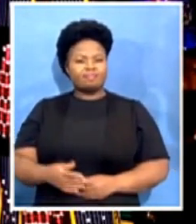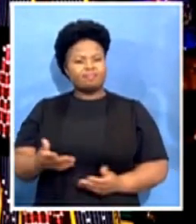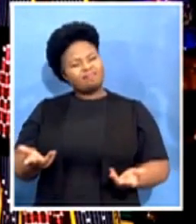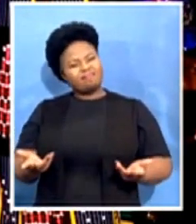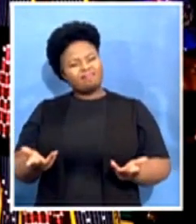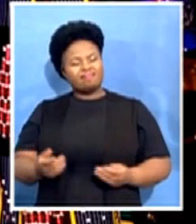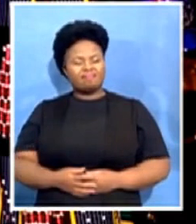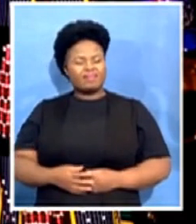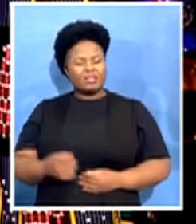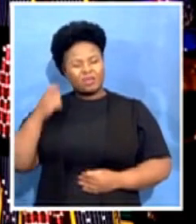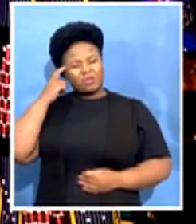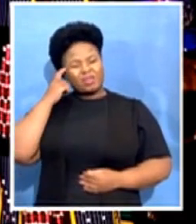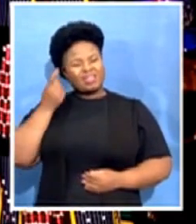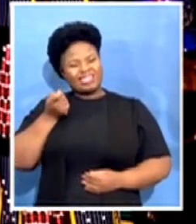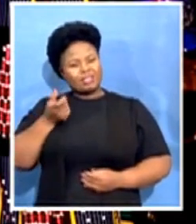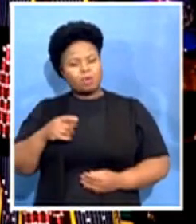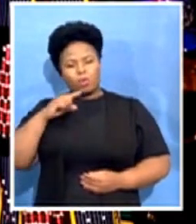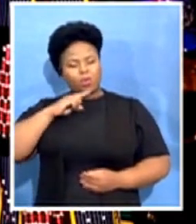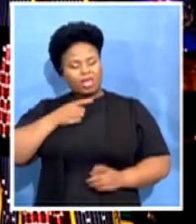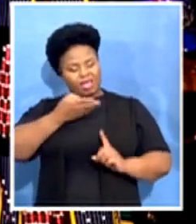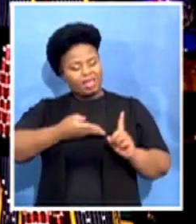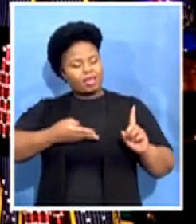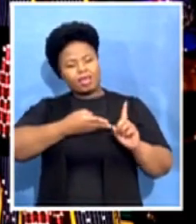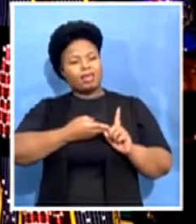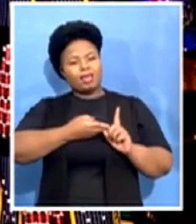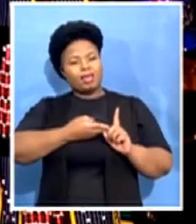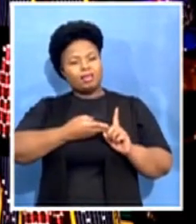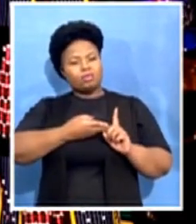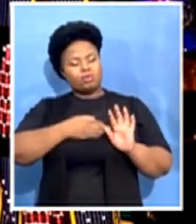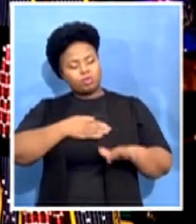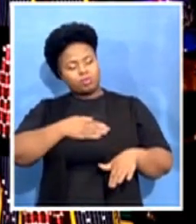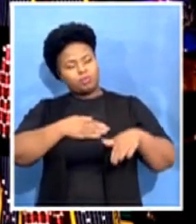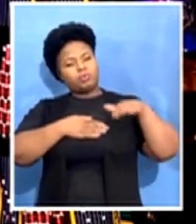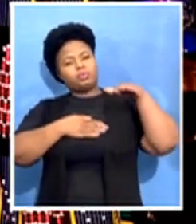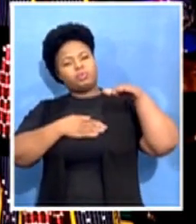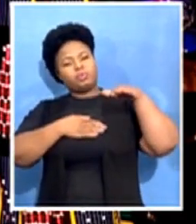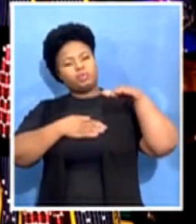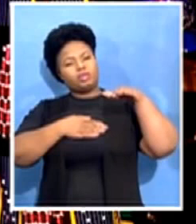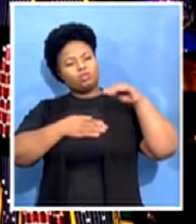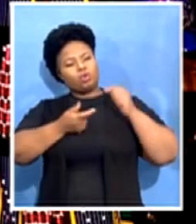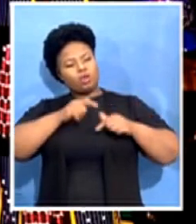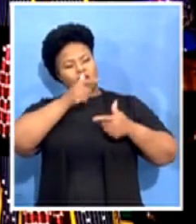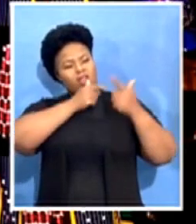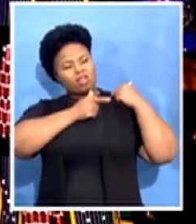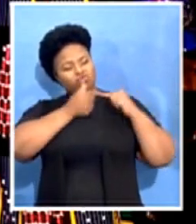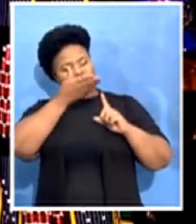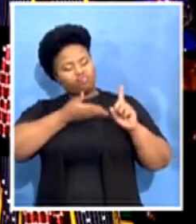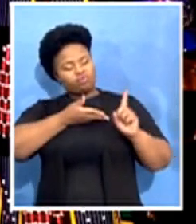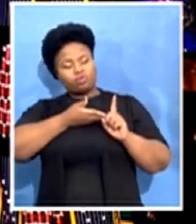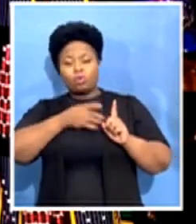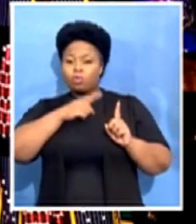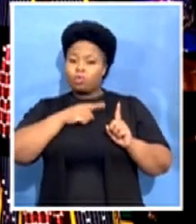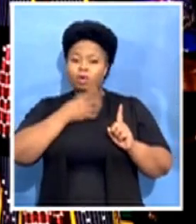Spongle Kumalo grew to become a legend in her own right. Amongst the many that we must thank